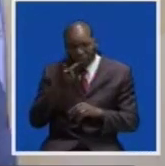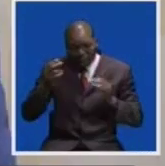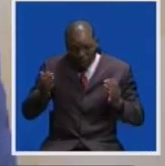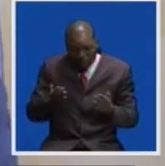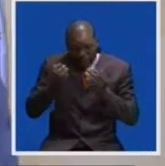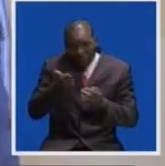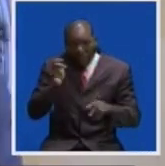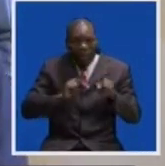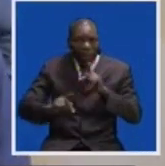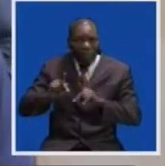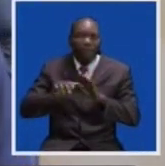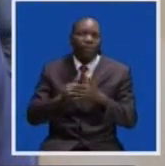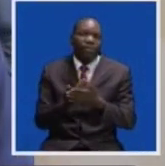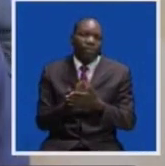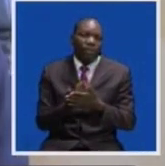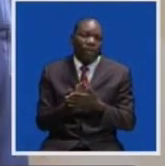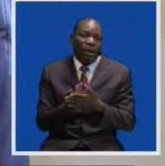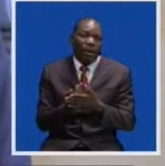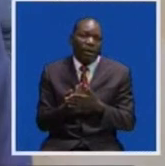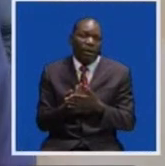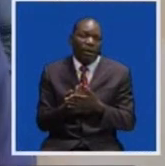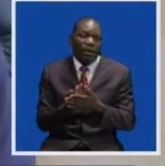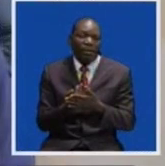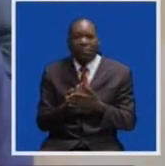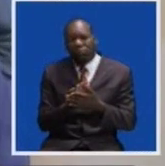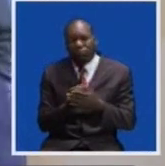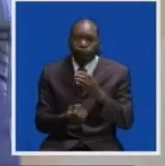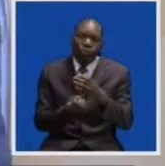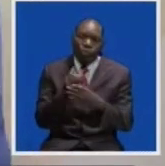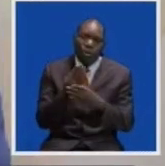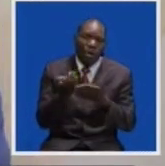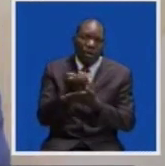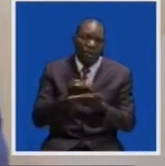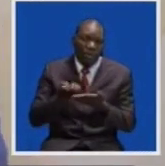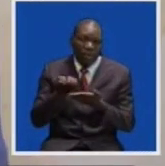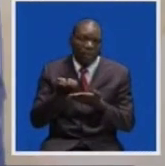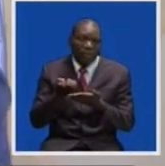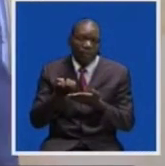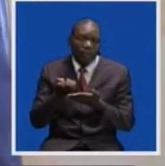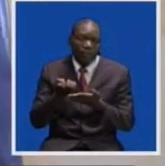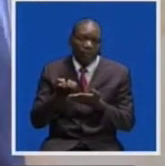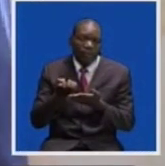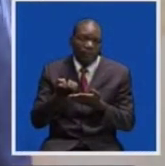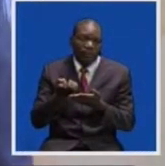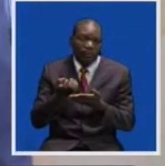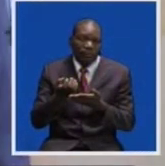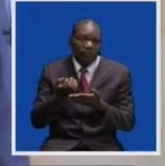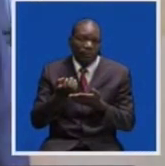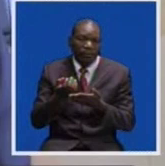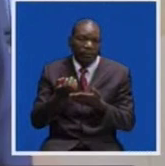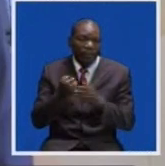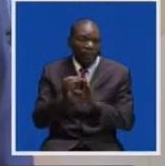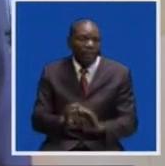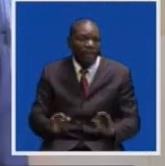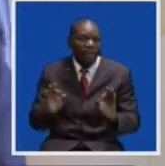other people to diversify. And also, you know, health care is